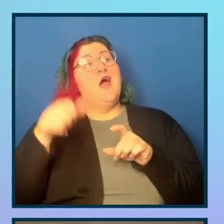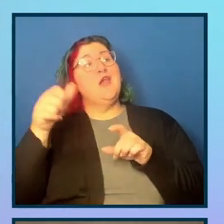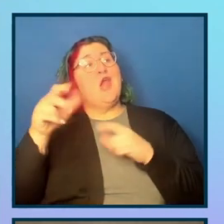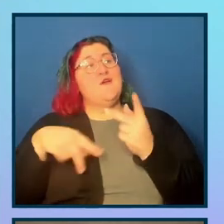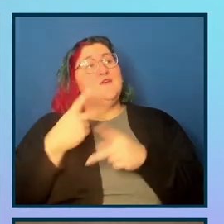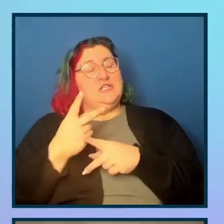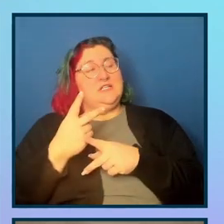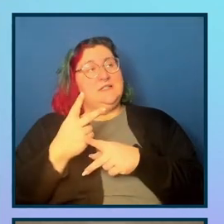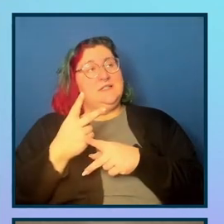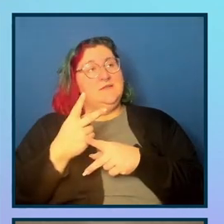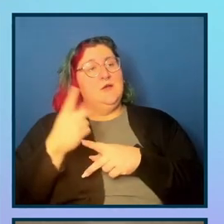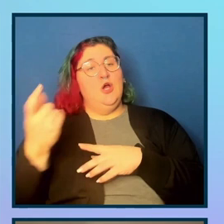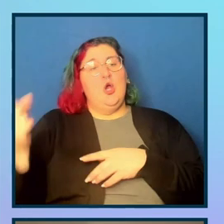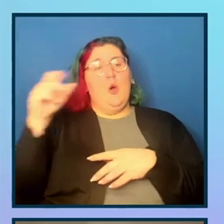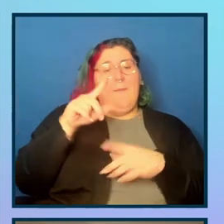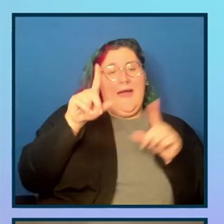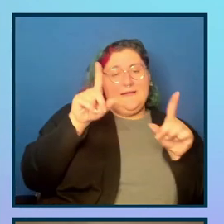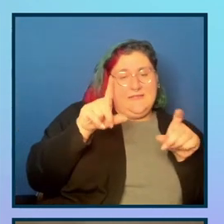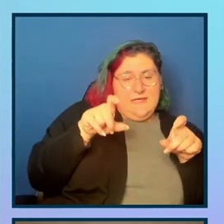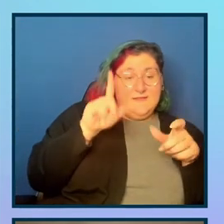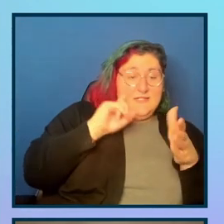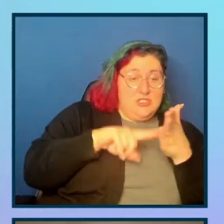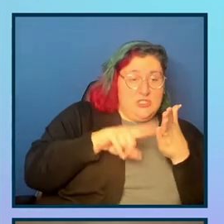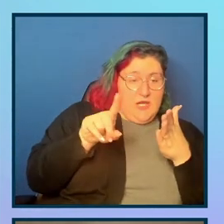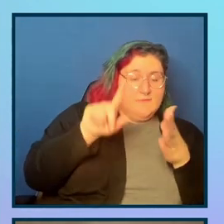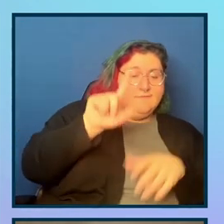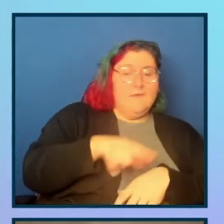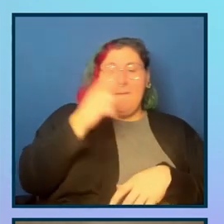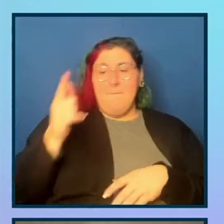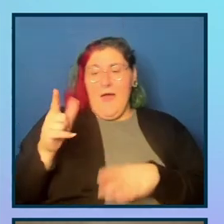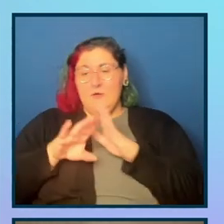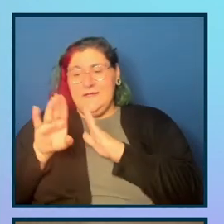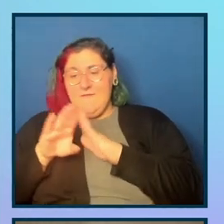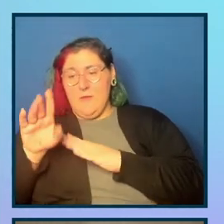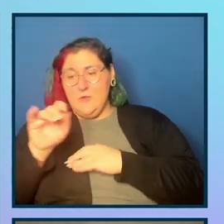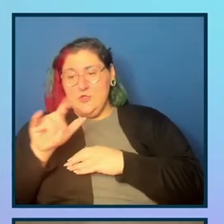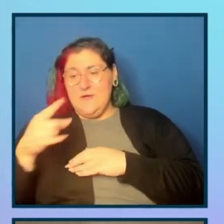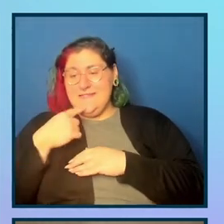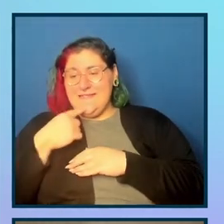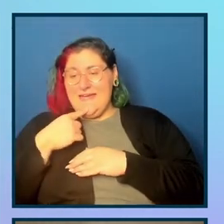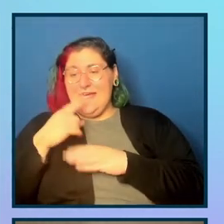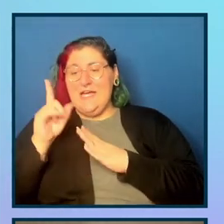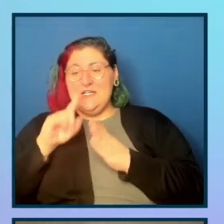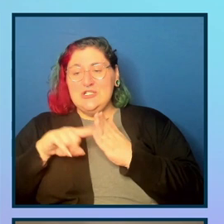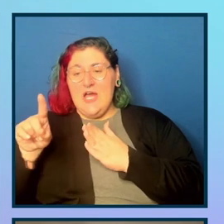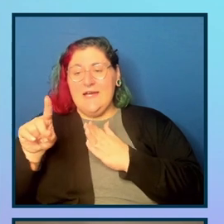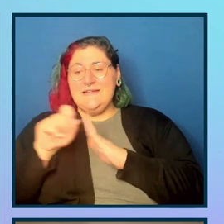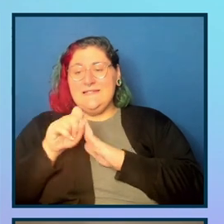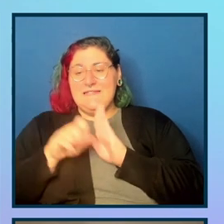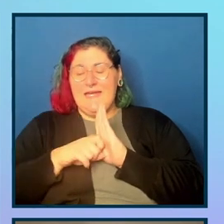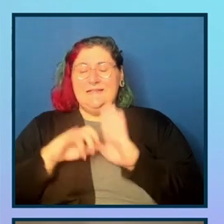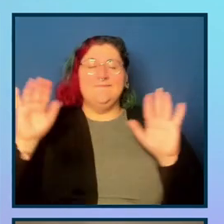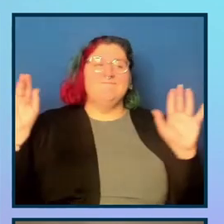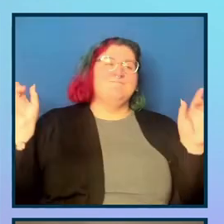test page, check it. And then back in the developer tools, say check element state. Oh, Harris missed the mark.